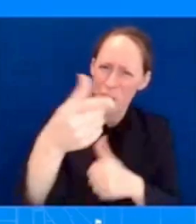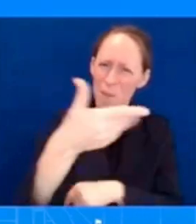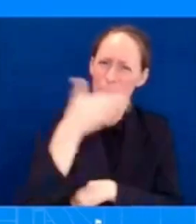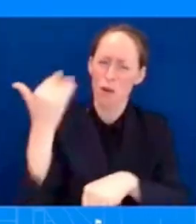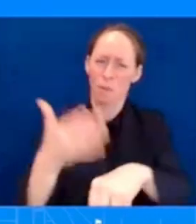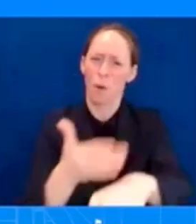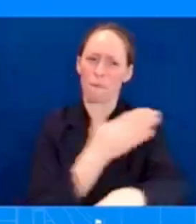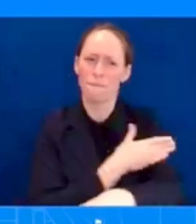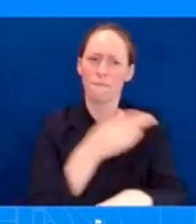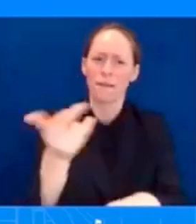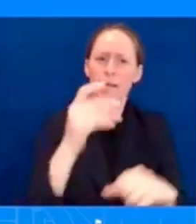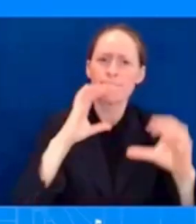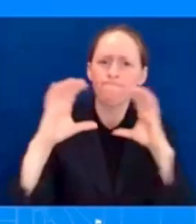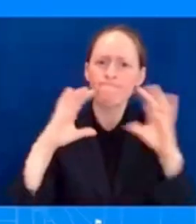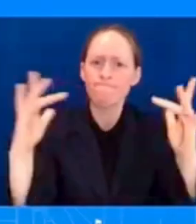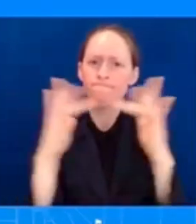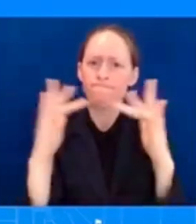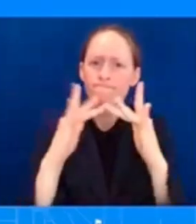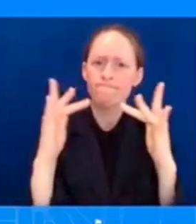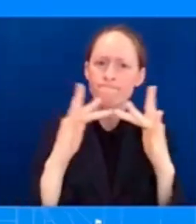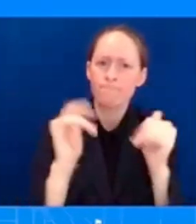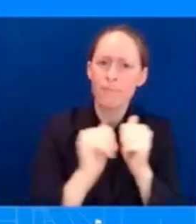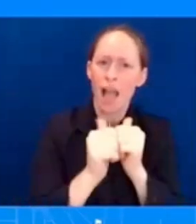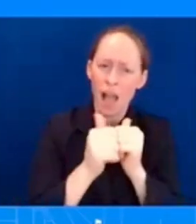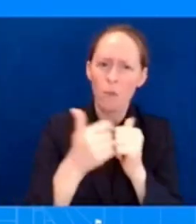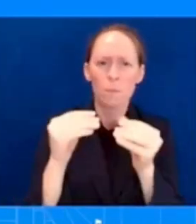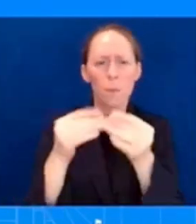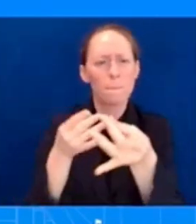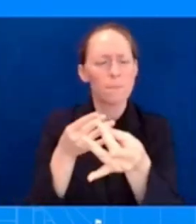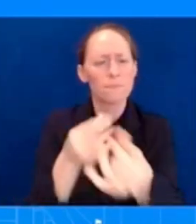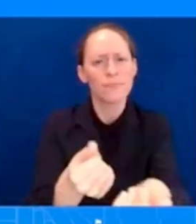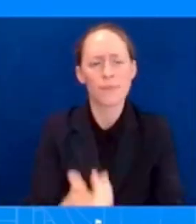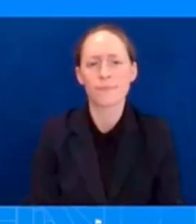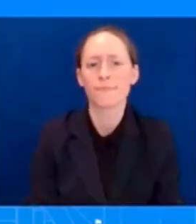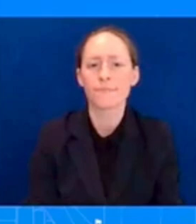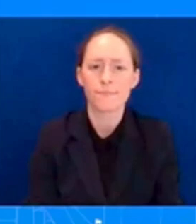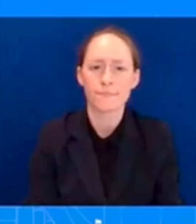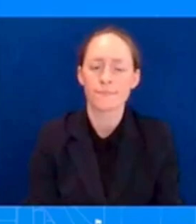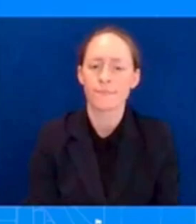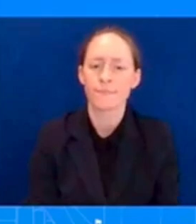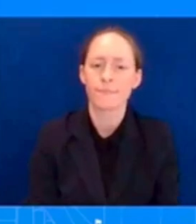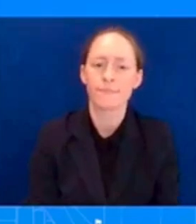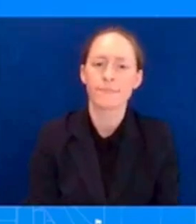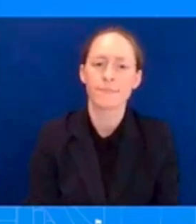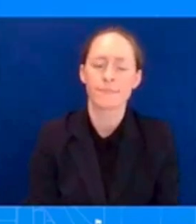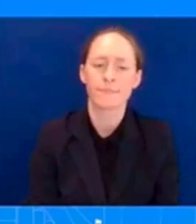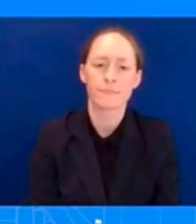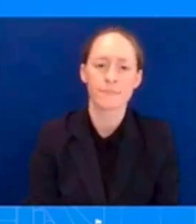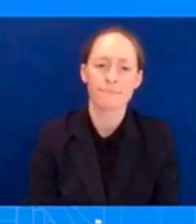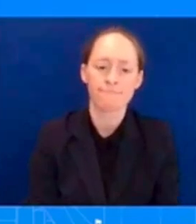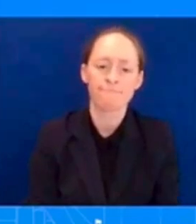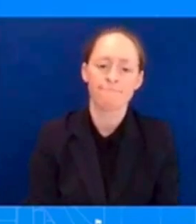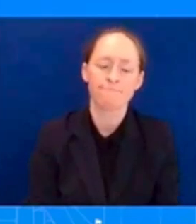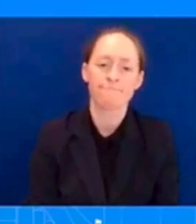I don't want to speak to the initial communications and the warning. What we are really focused on right now is making sure that we do have